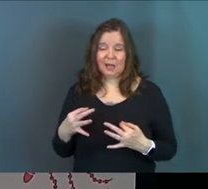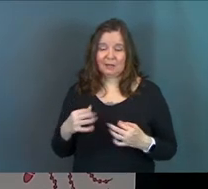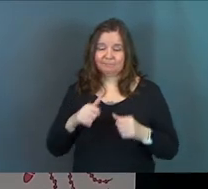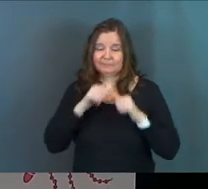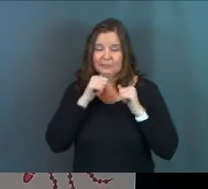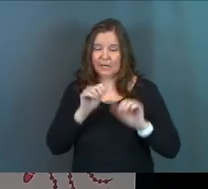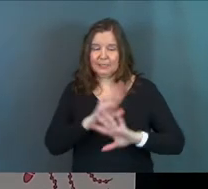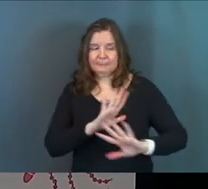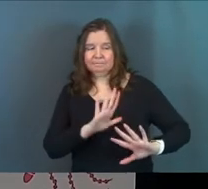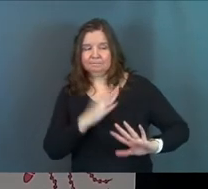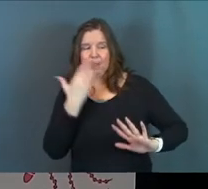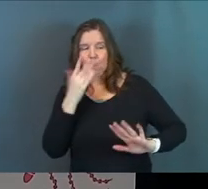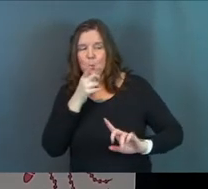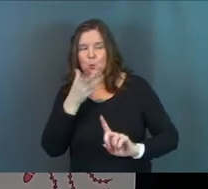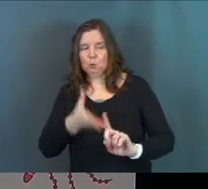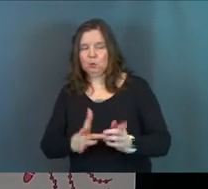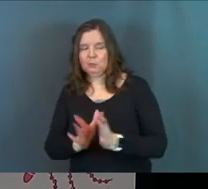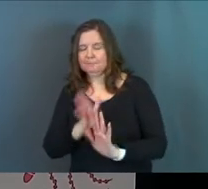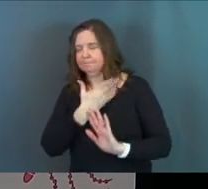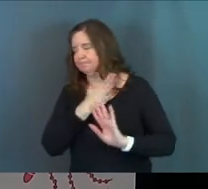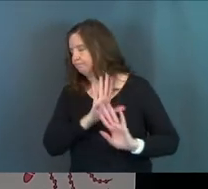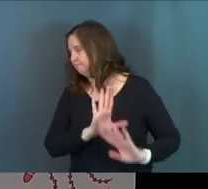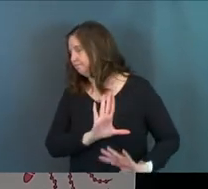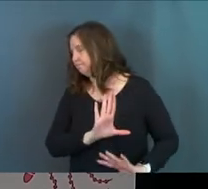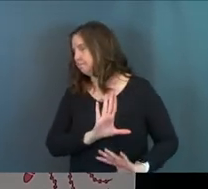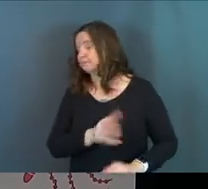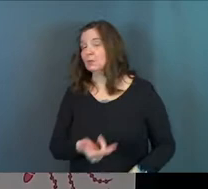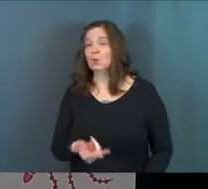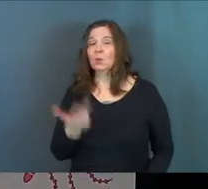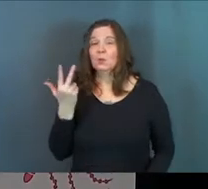knowing the Lord three different times.